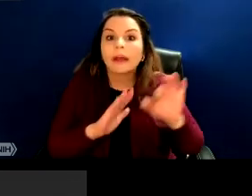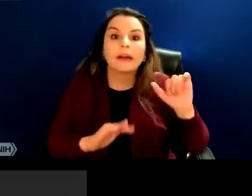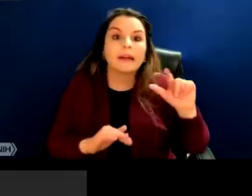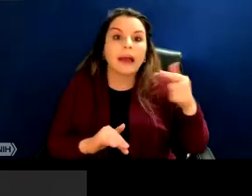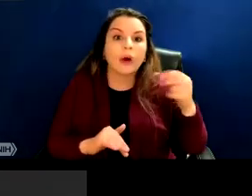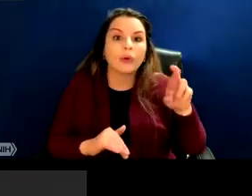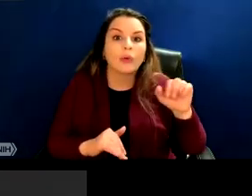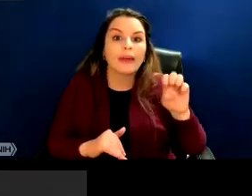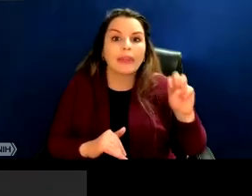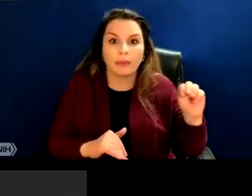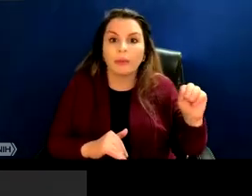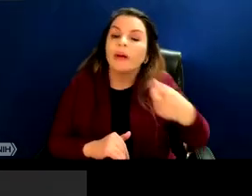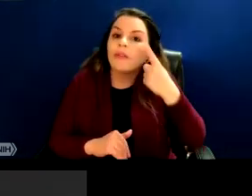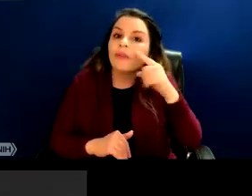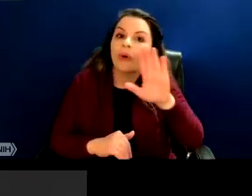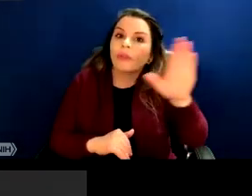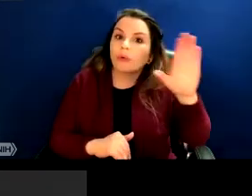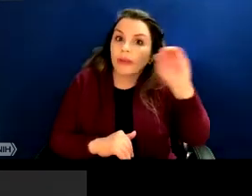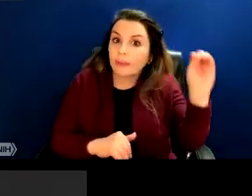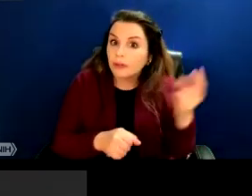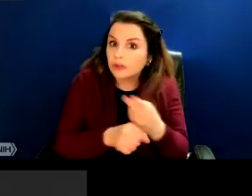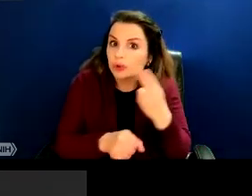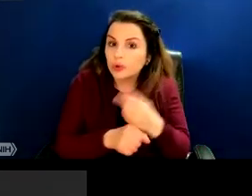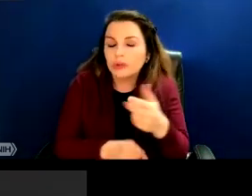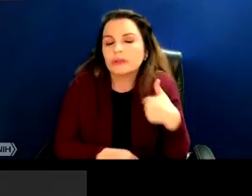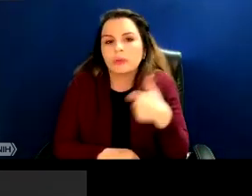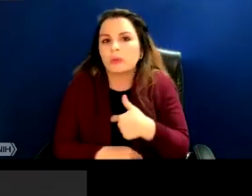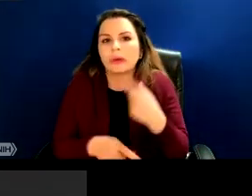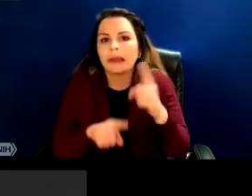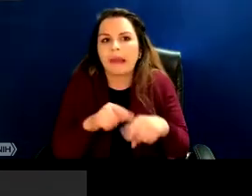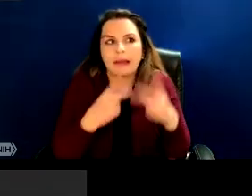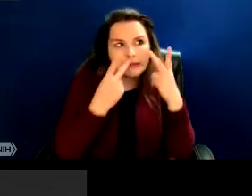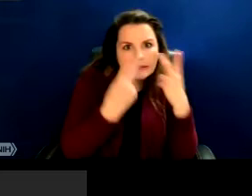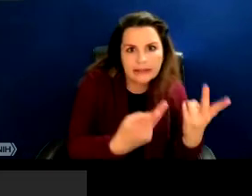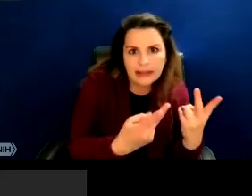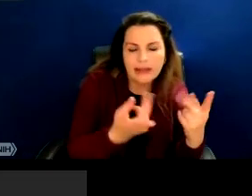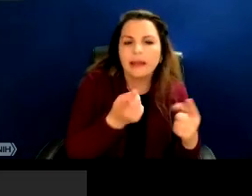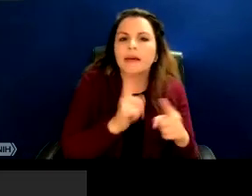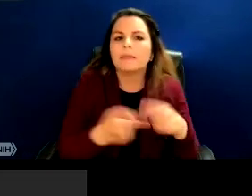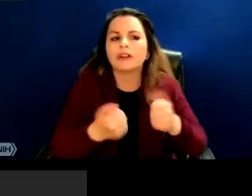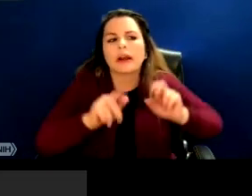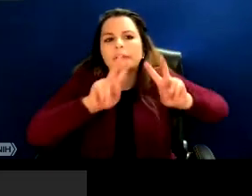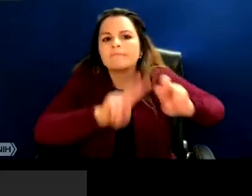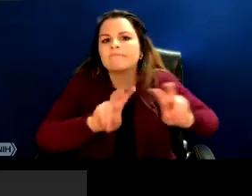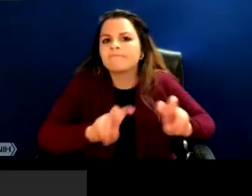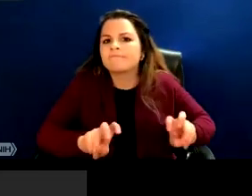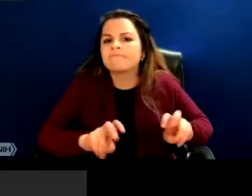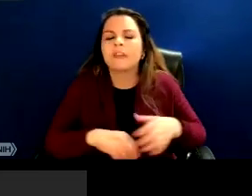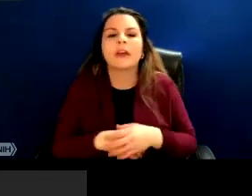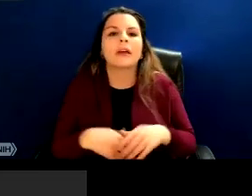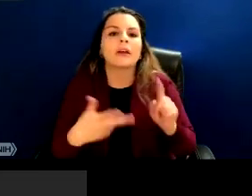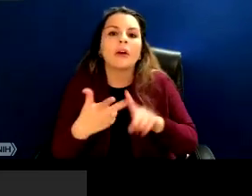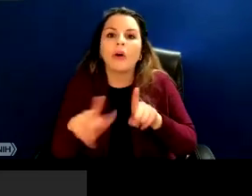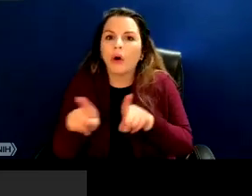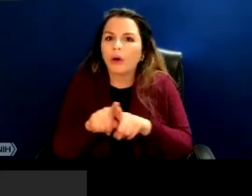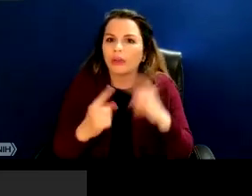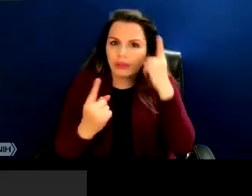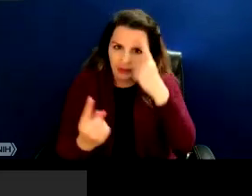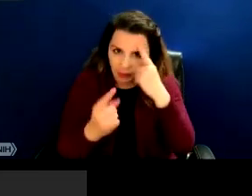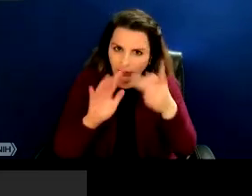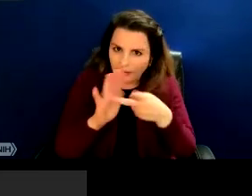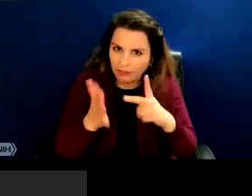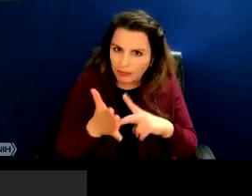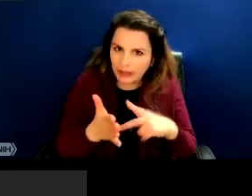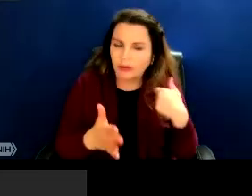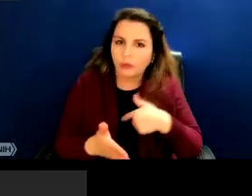in commercial search spaces. But it's also about thinking about what does it mean for